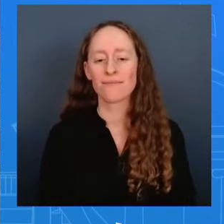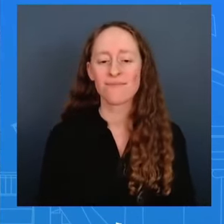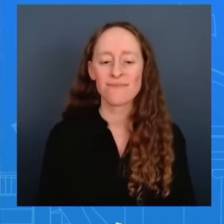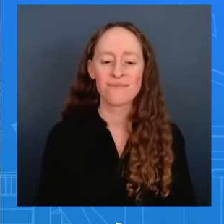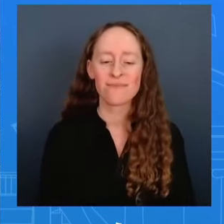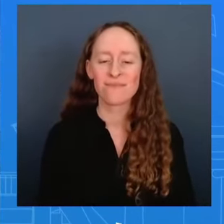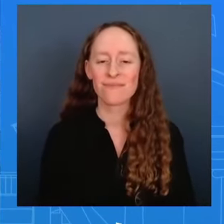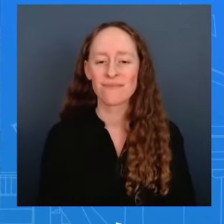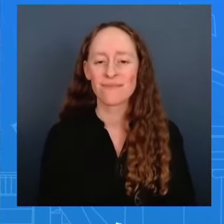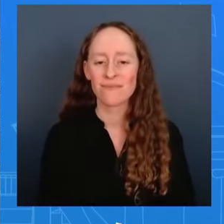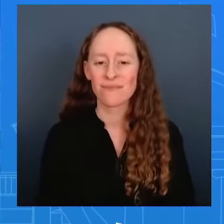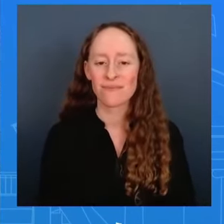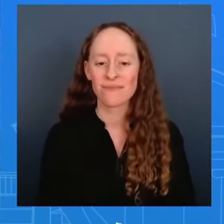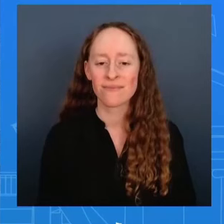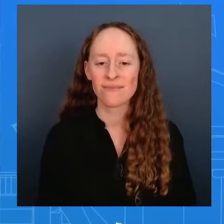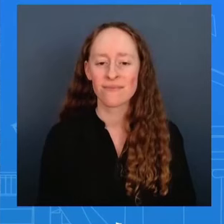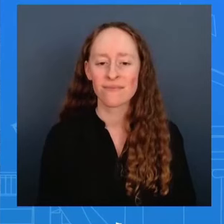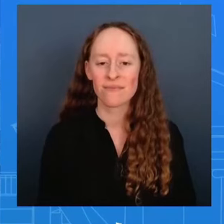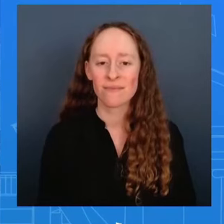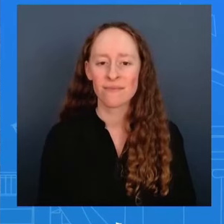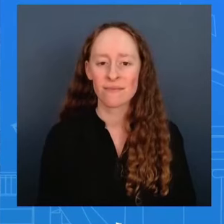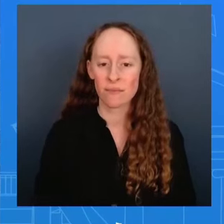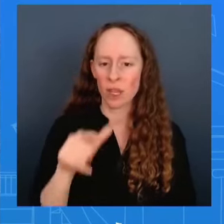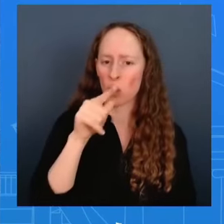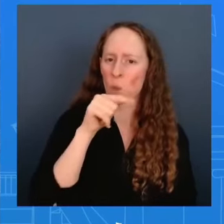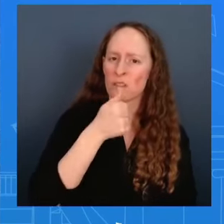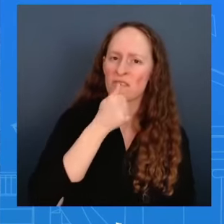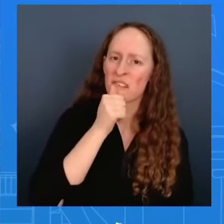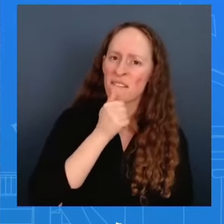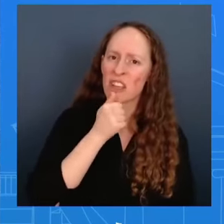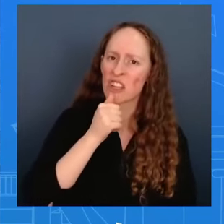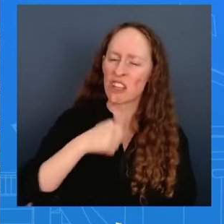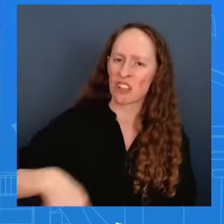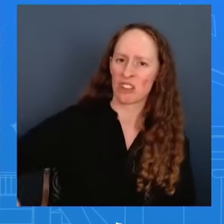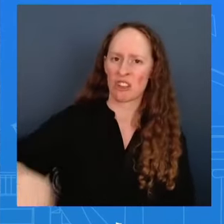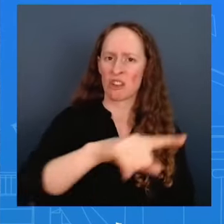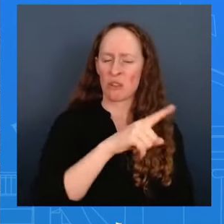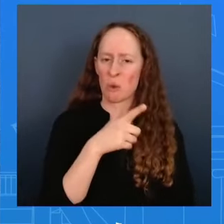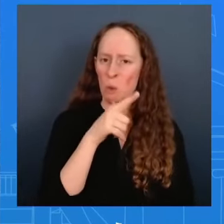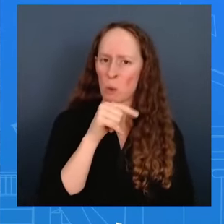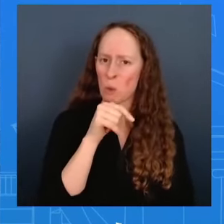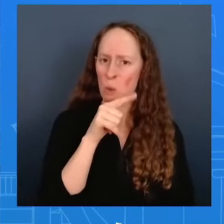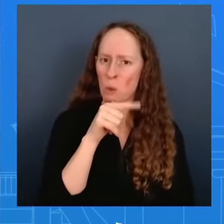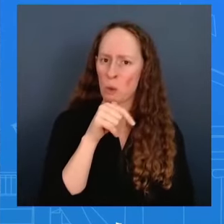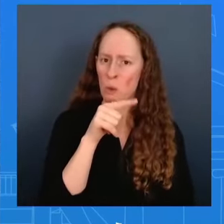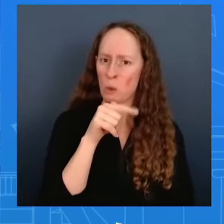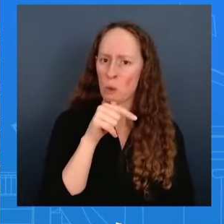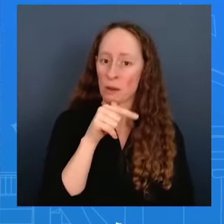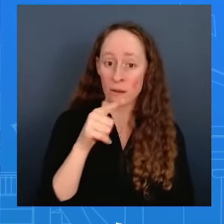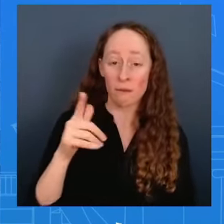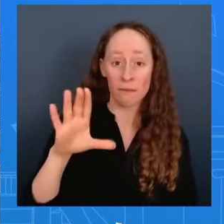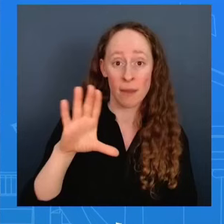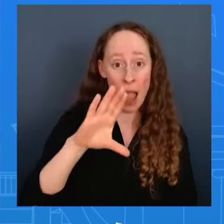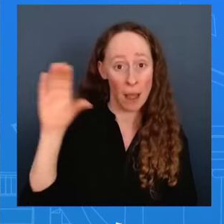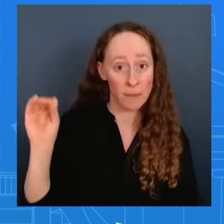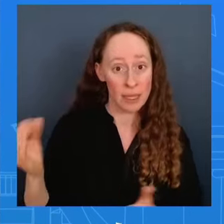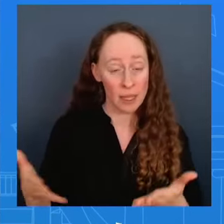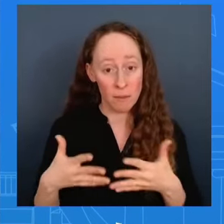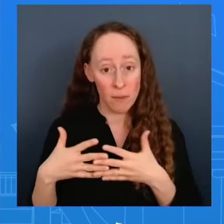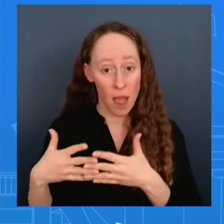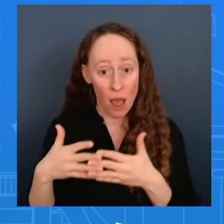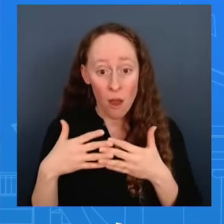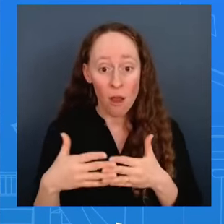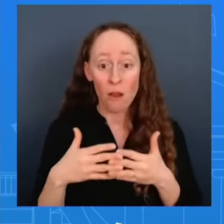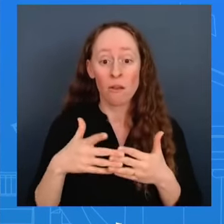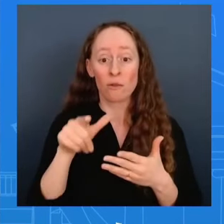is it american importers i mean there was a international trade commission report last year that essentially said that um i would encourage